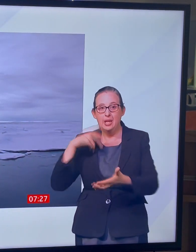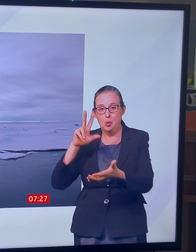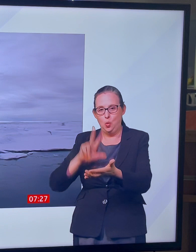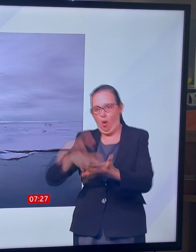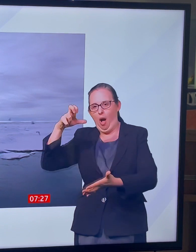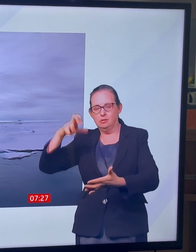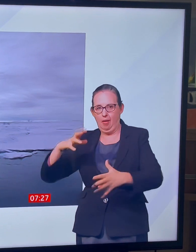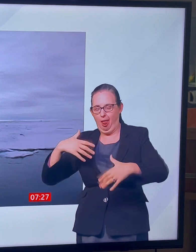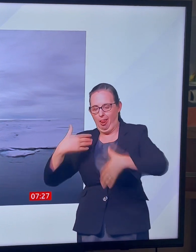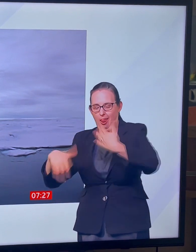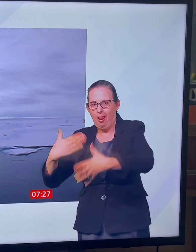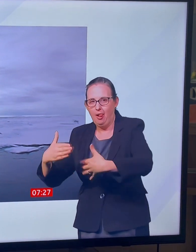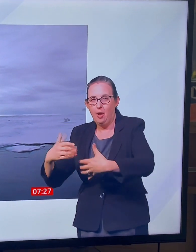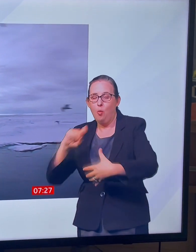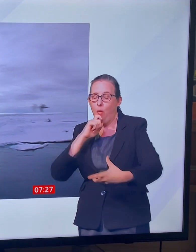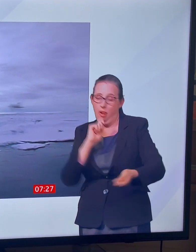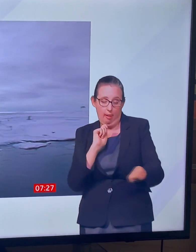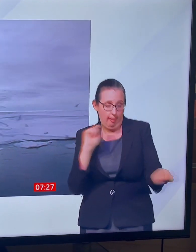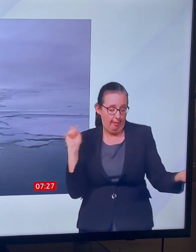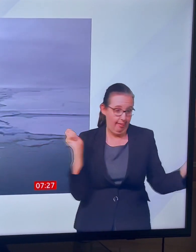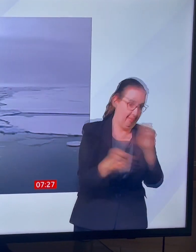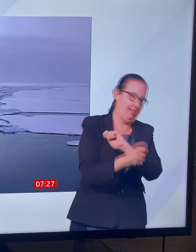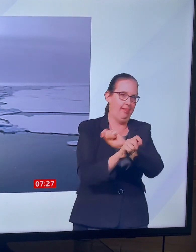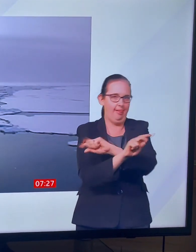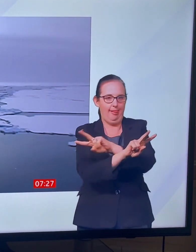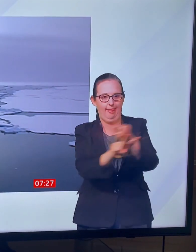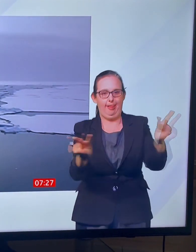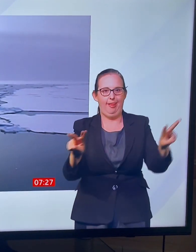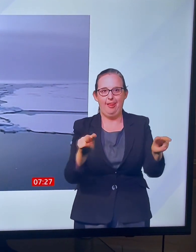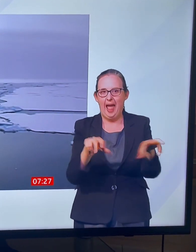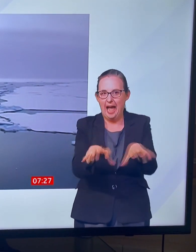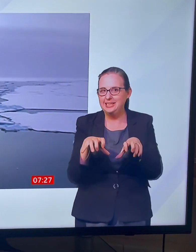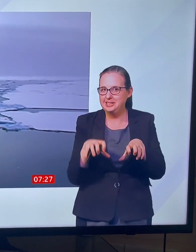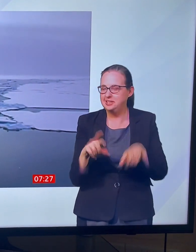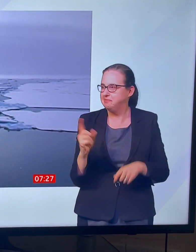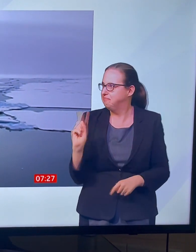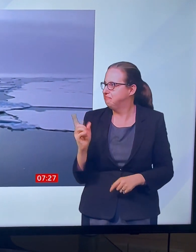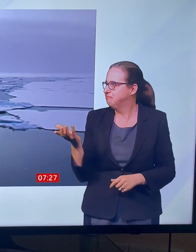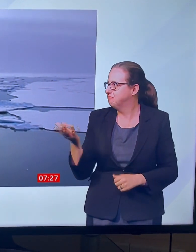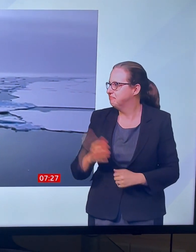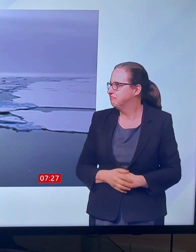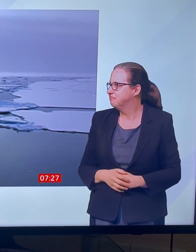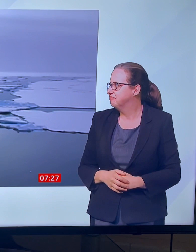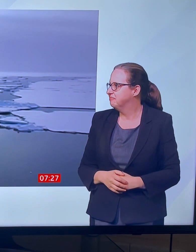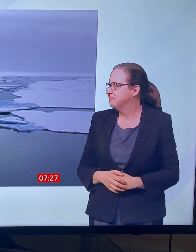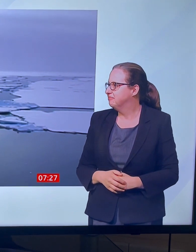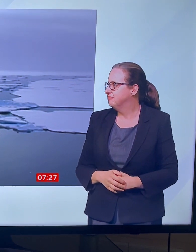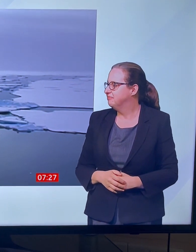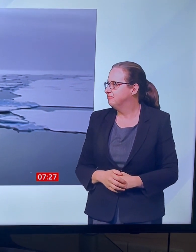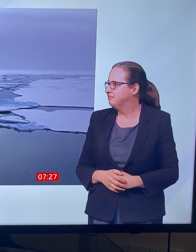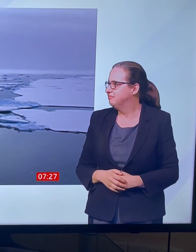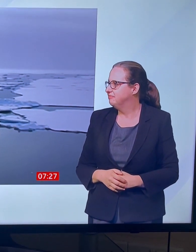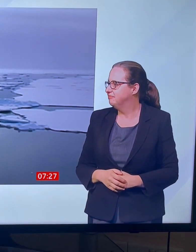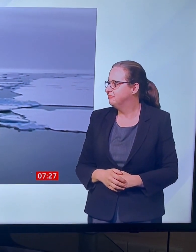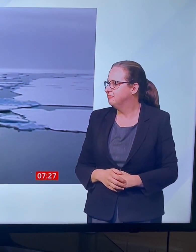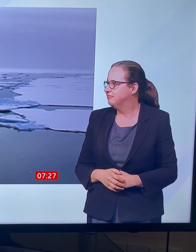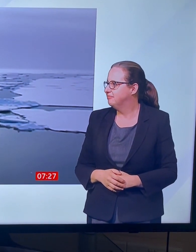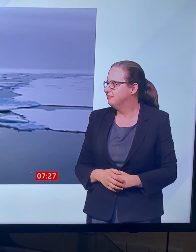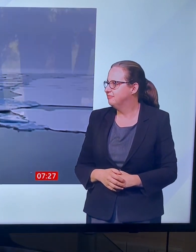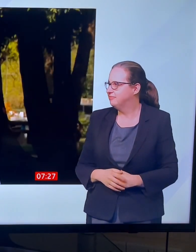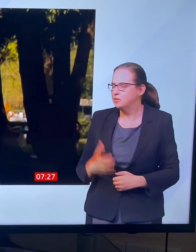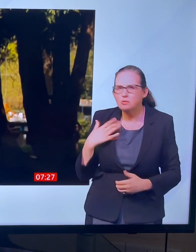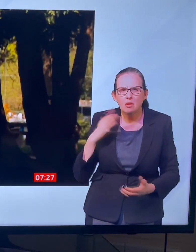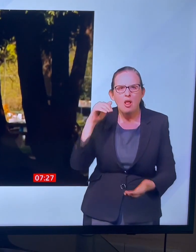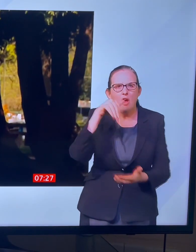as he takes part in a journey to what's described as the Northern Pole of Inaccessibility. If you asked